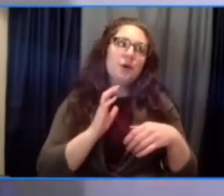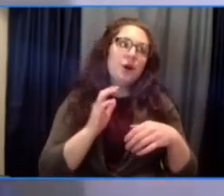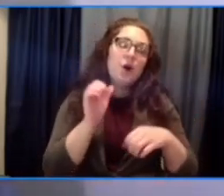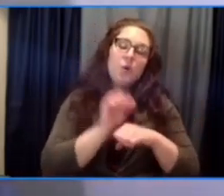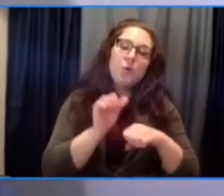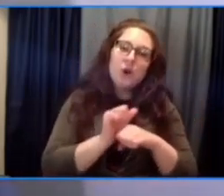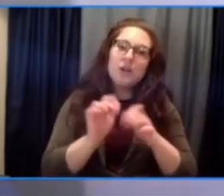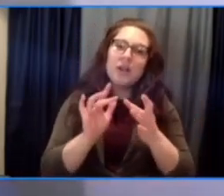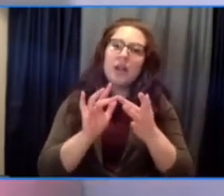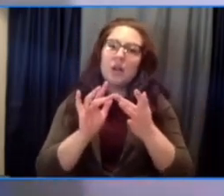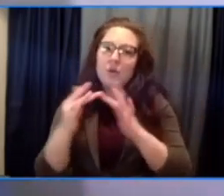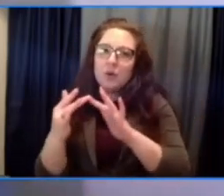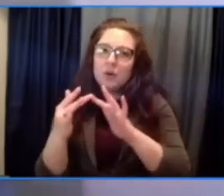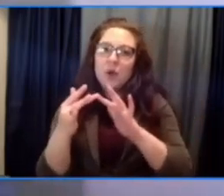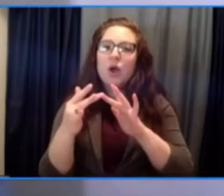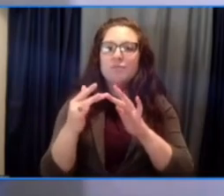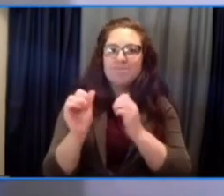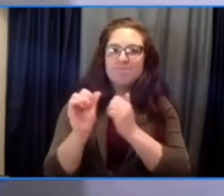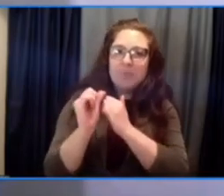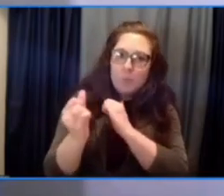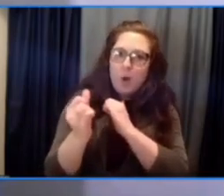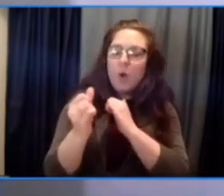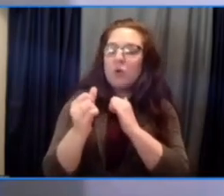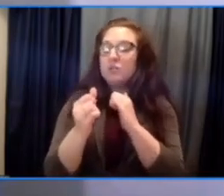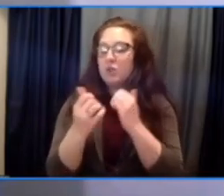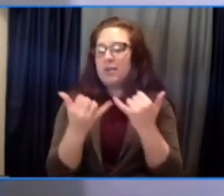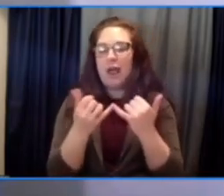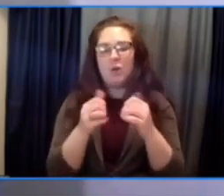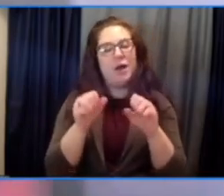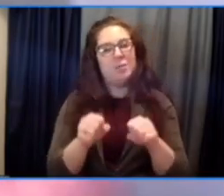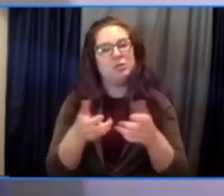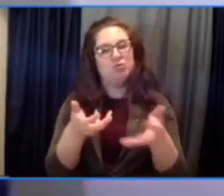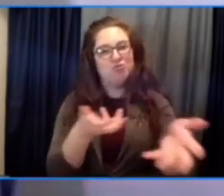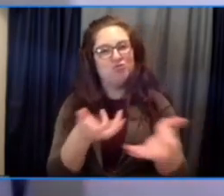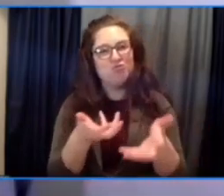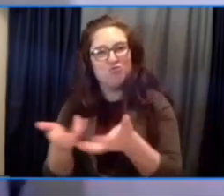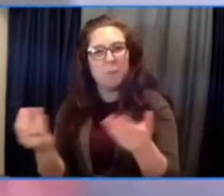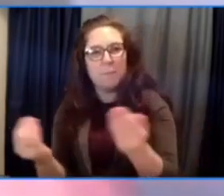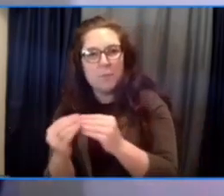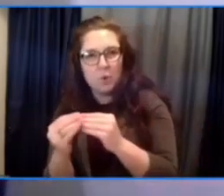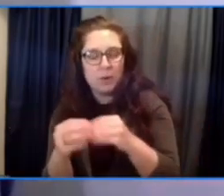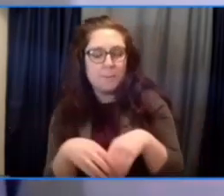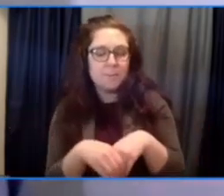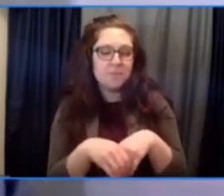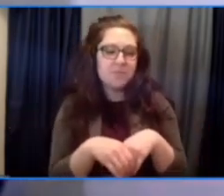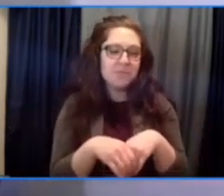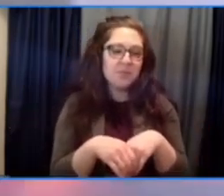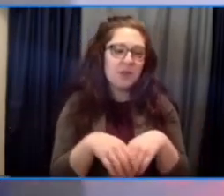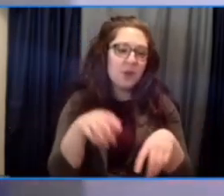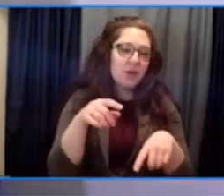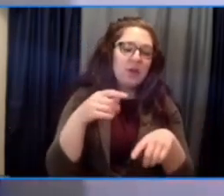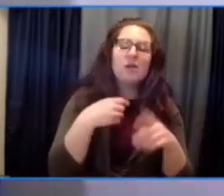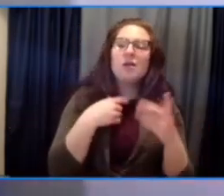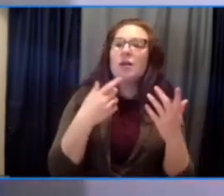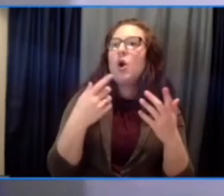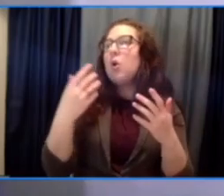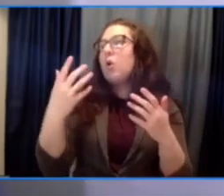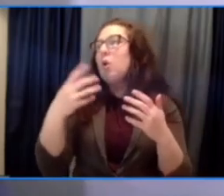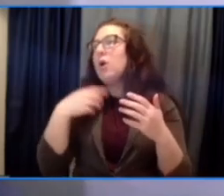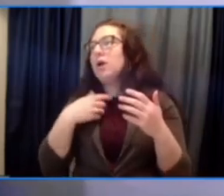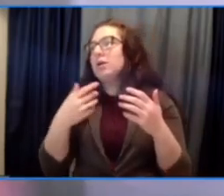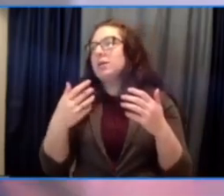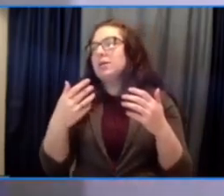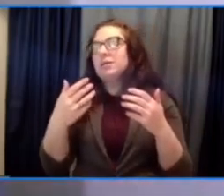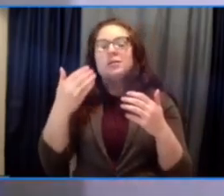meaningful ways. So no longer are decision makers based on who can be at a meeting in the middle of the day in the largest city in the